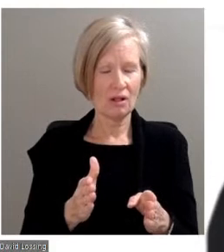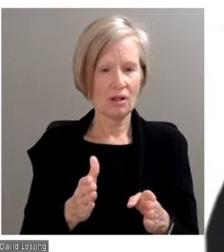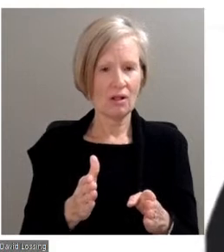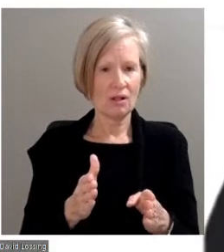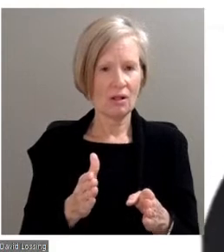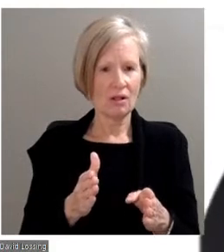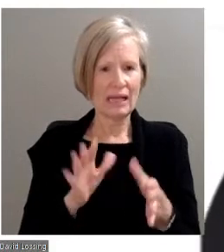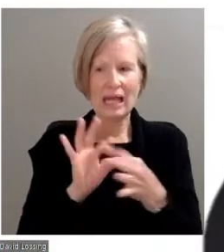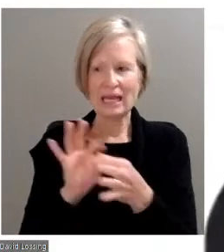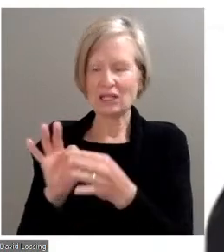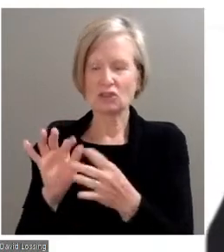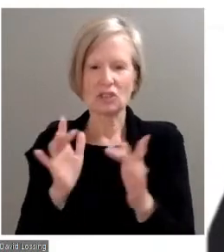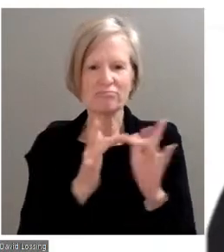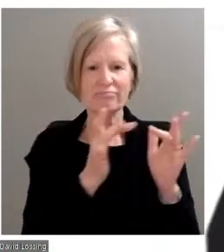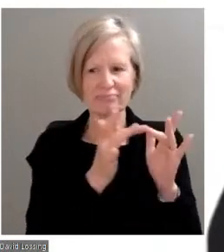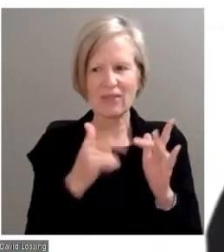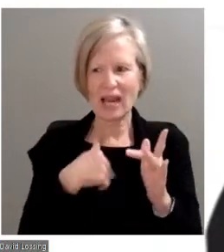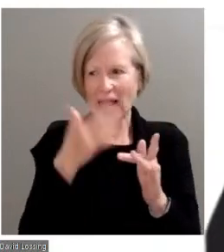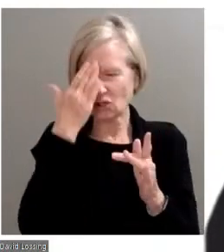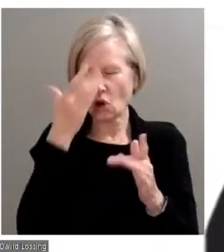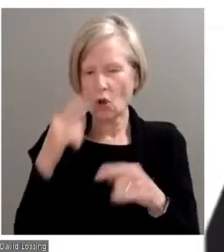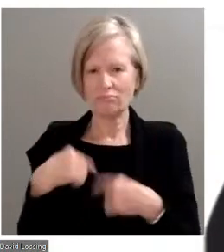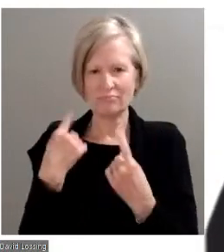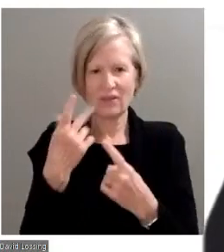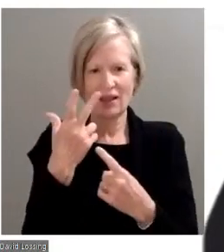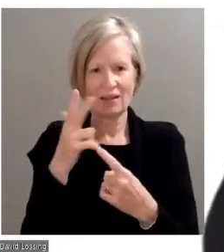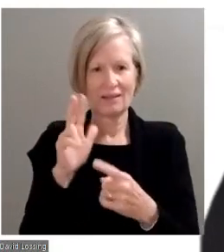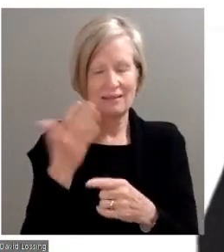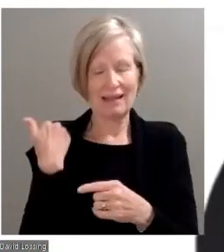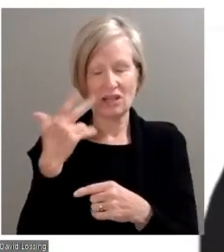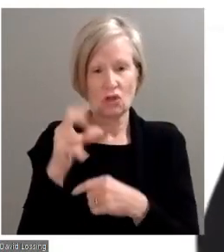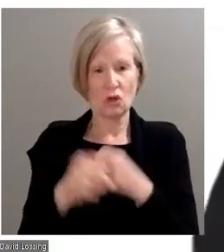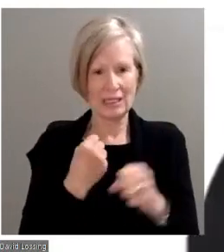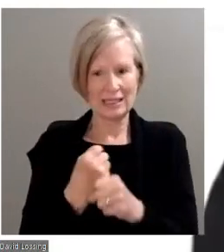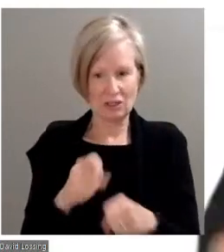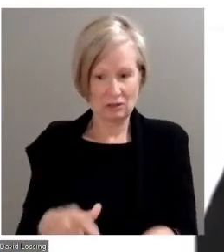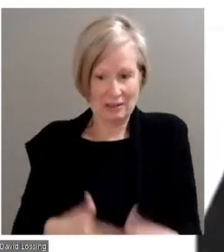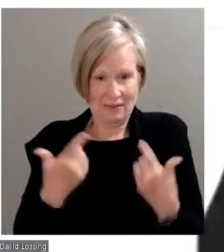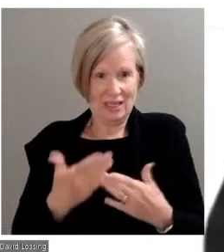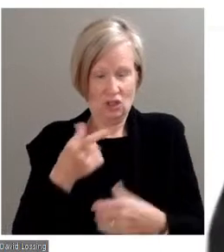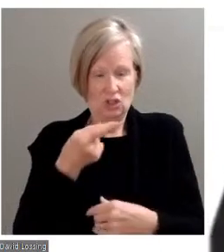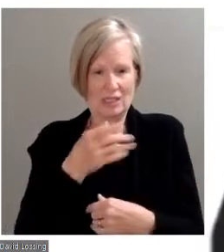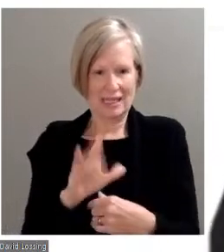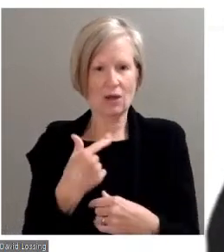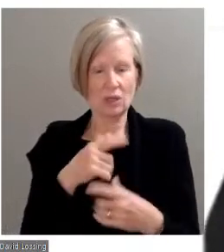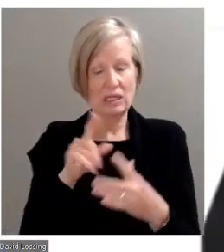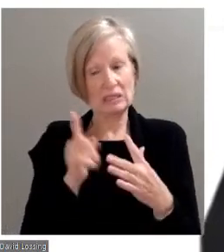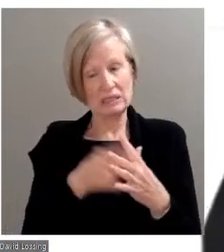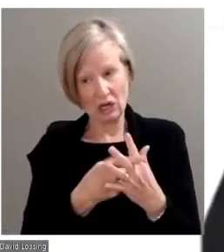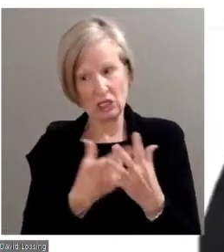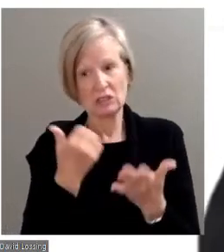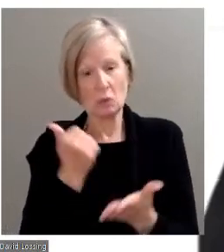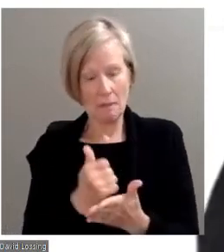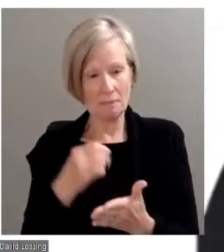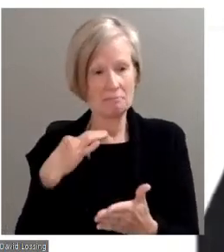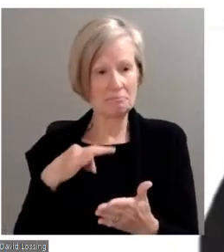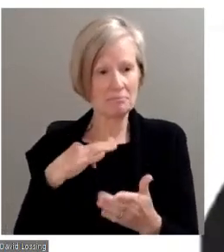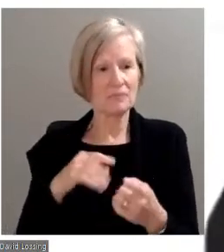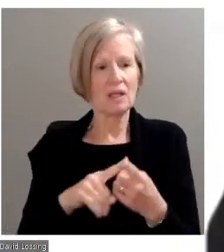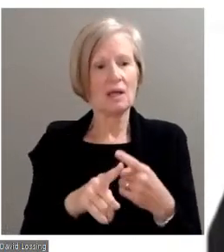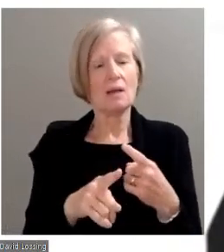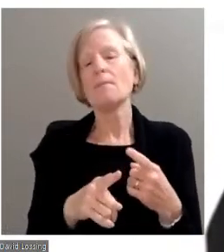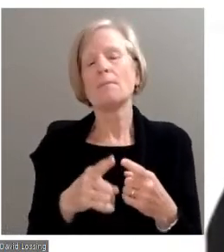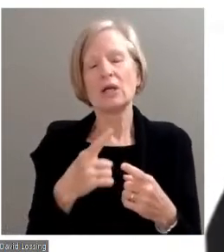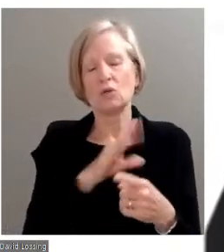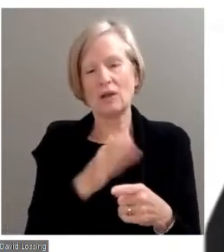over the last 30 years, living here in Genesee County. So a lot of that is beginning to pay off. But you know, you never know until